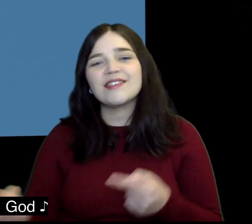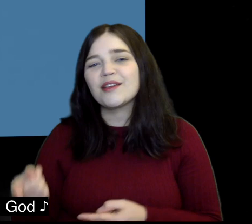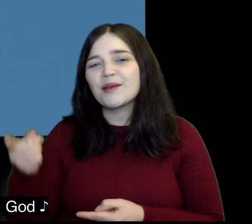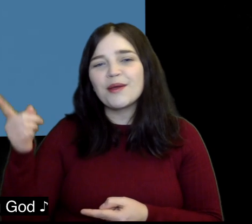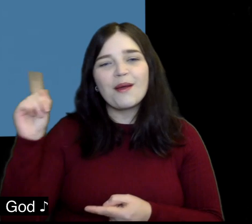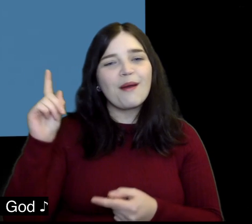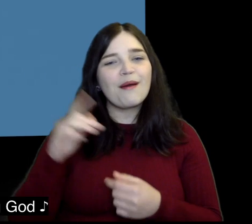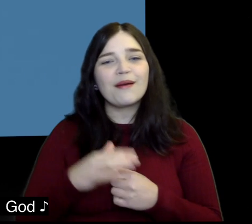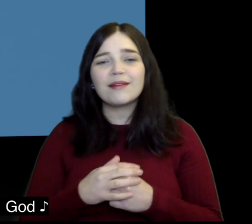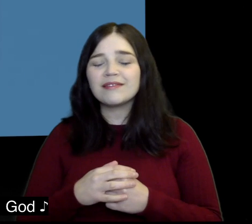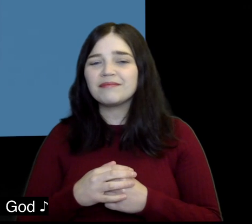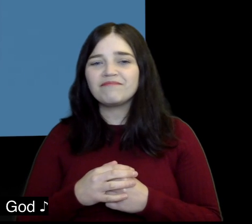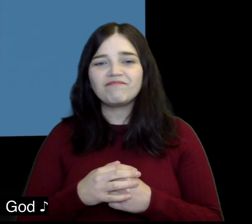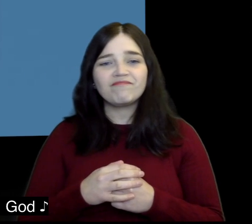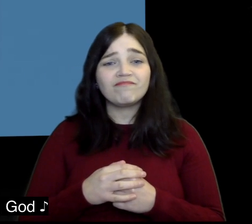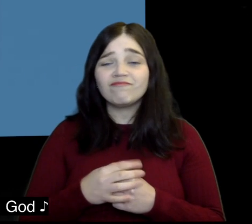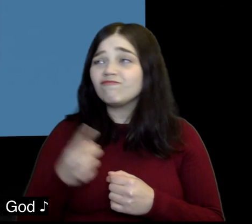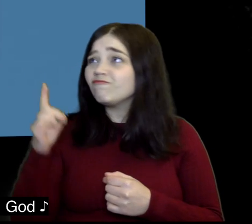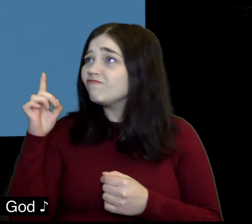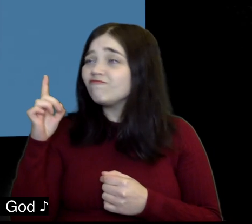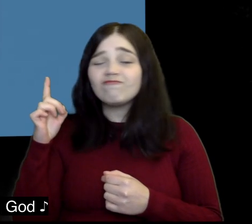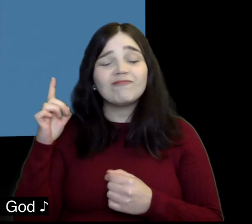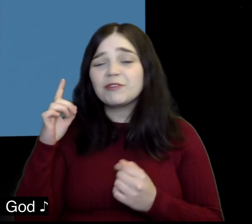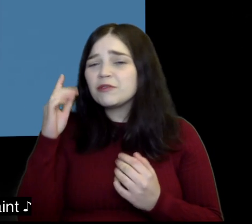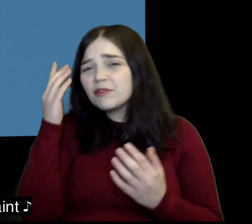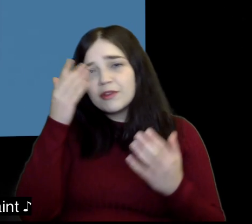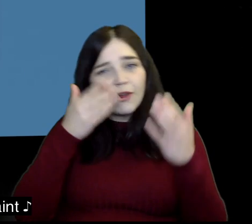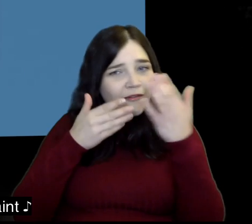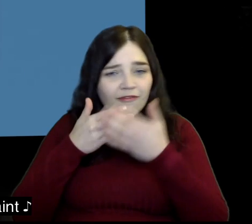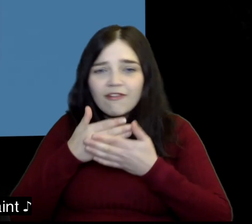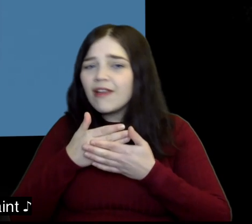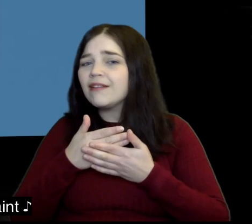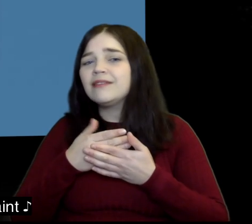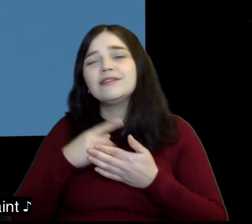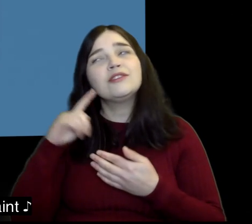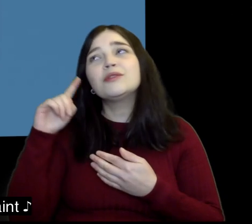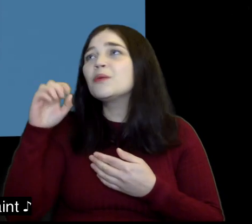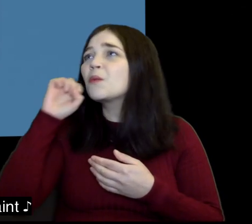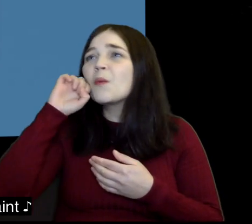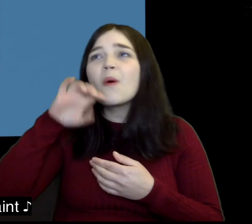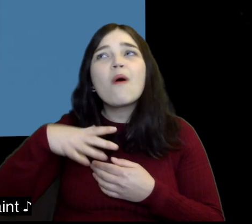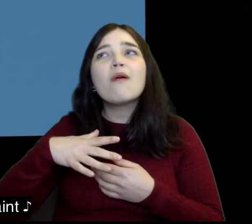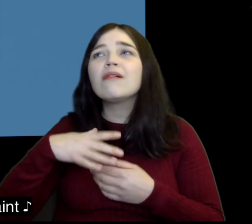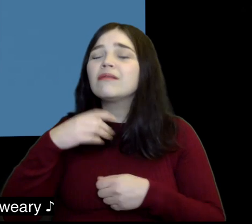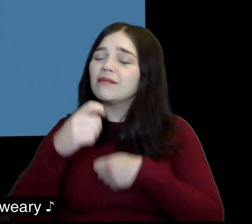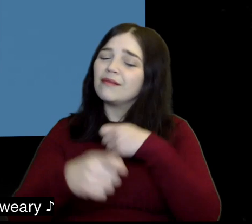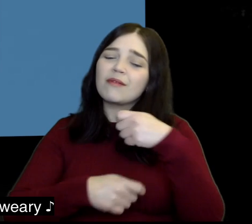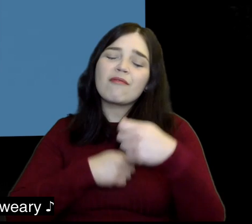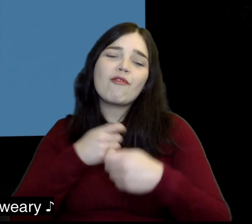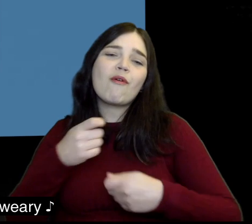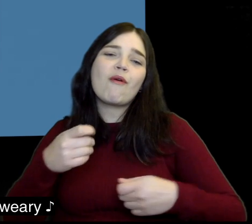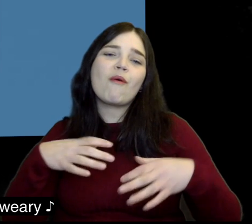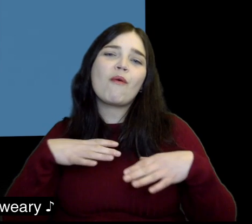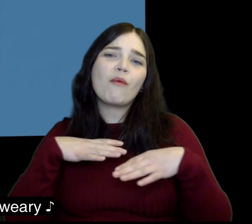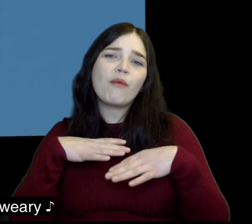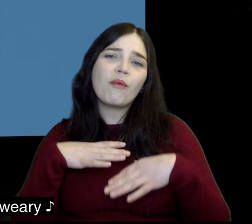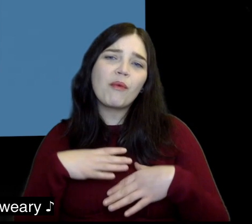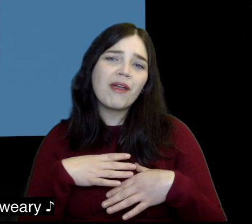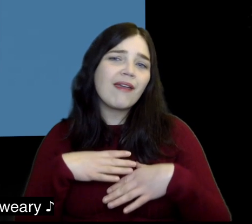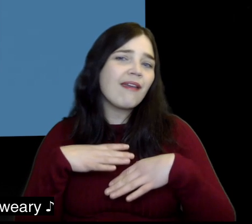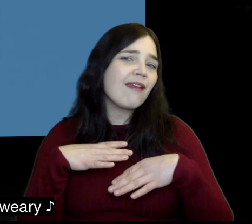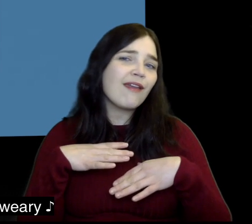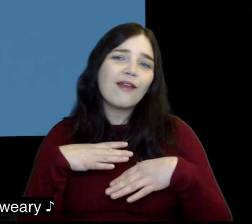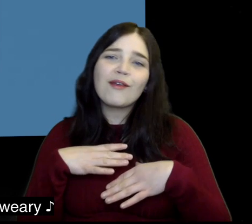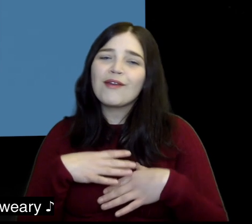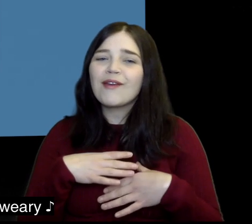everlasting God You do not make you alone